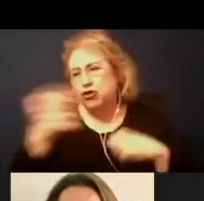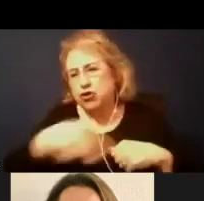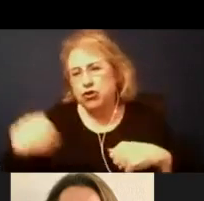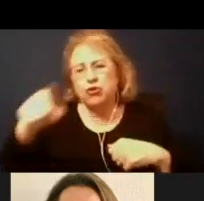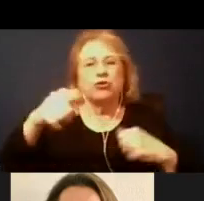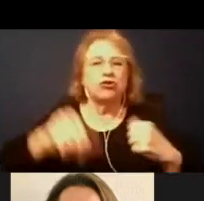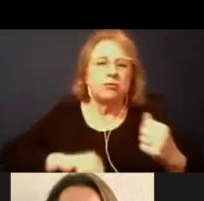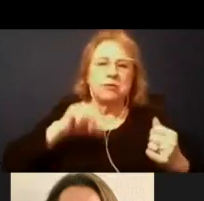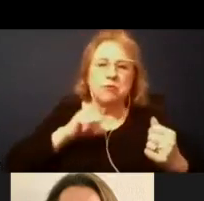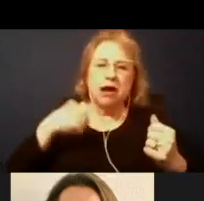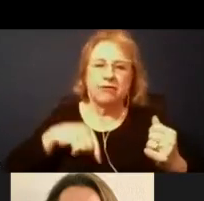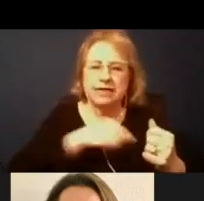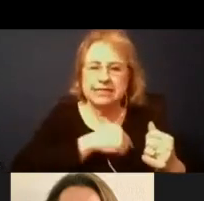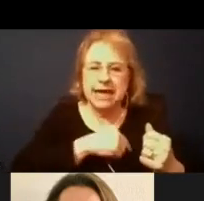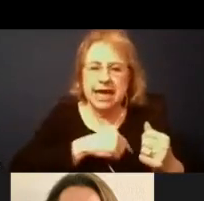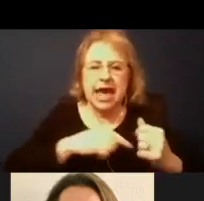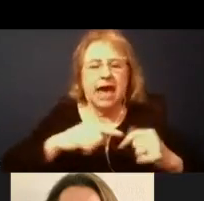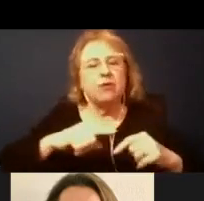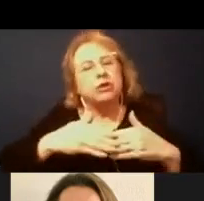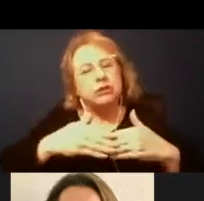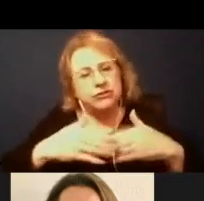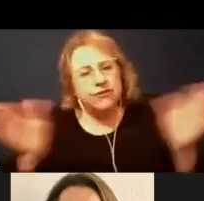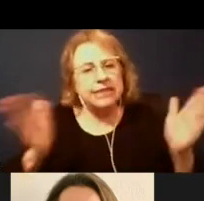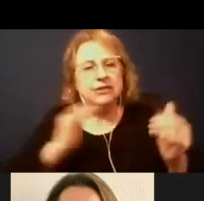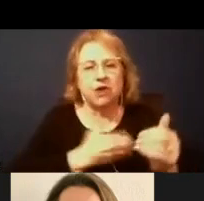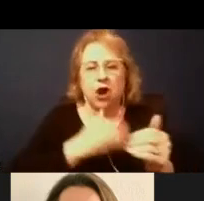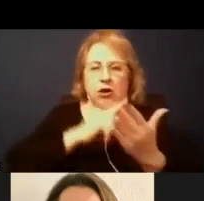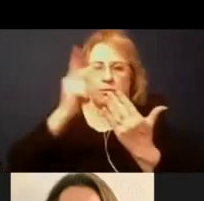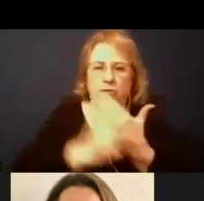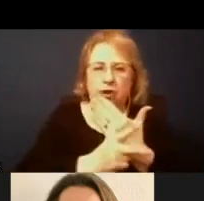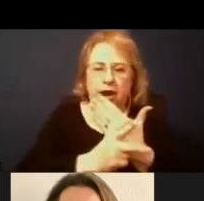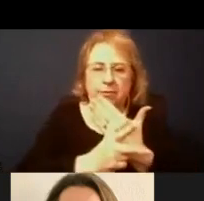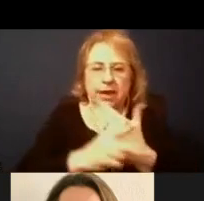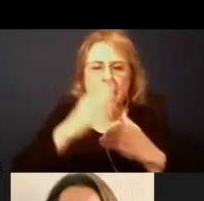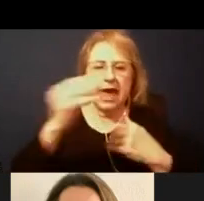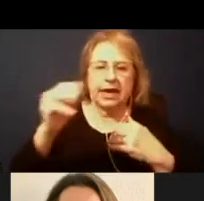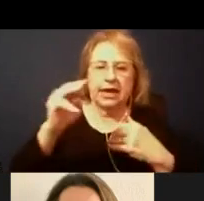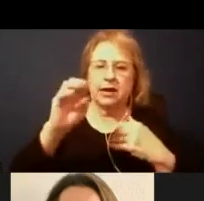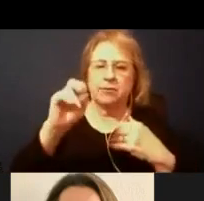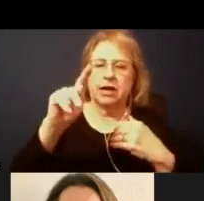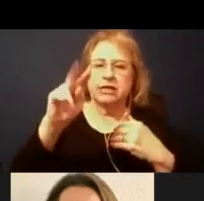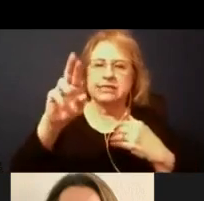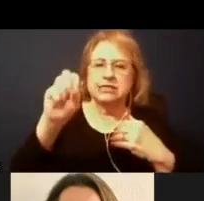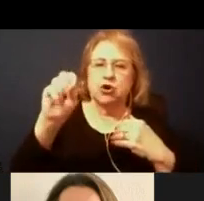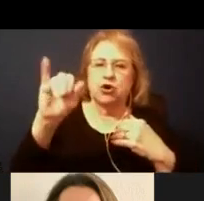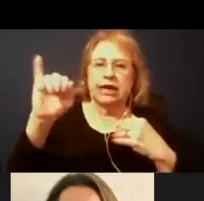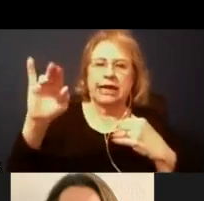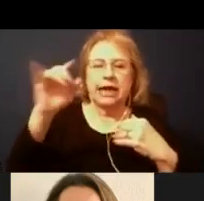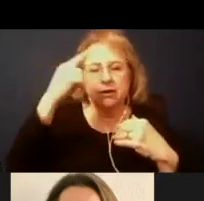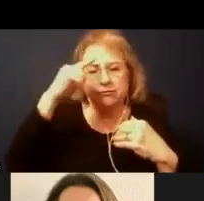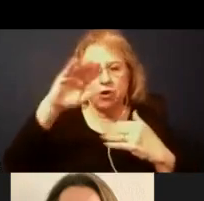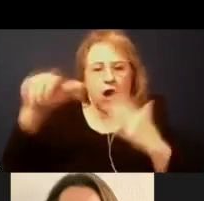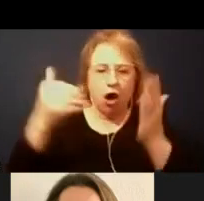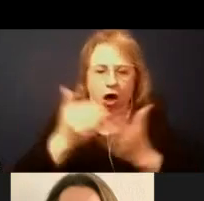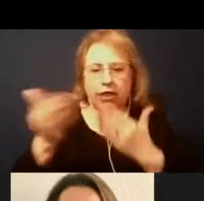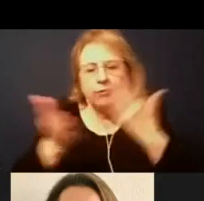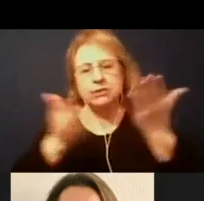we are diversifying our program and really fulfilling our vision of Montessori for all we're a public school and we want to make sure that we are serving all students